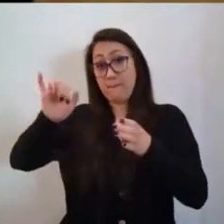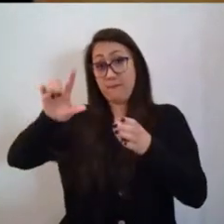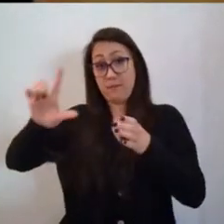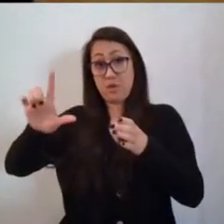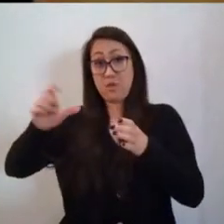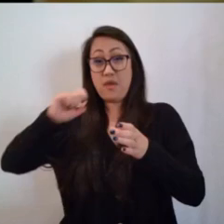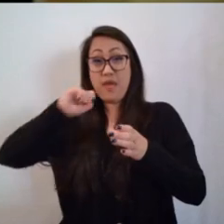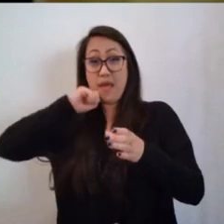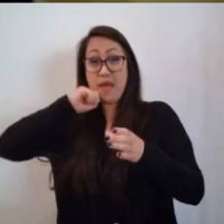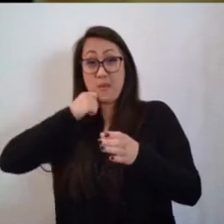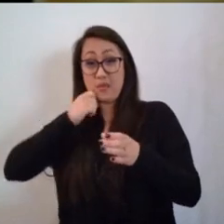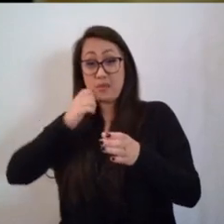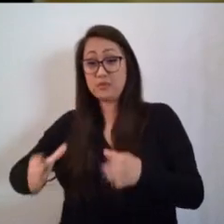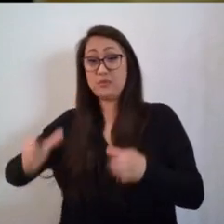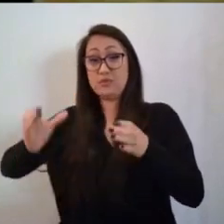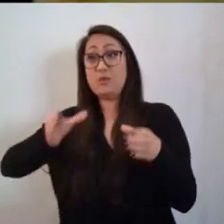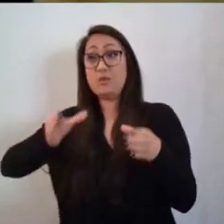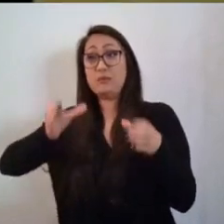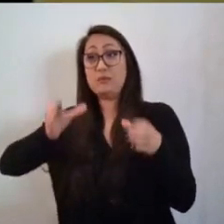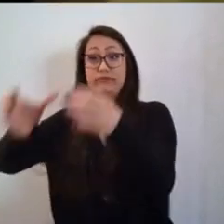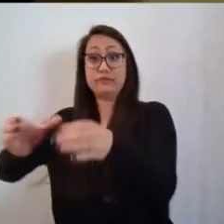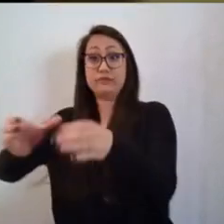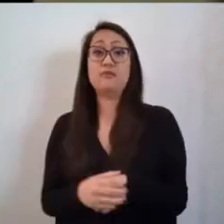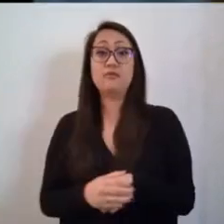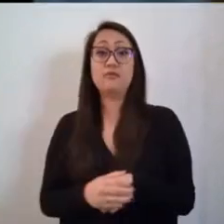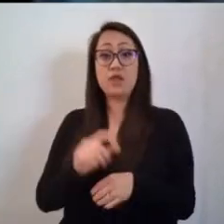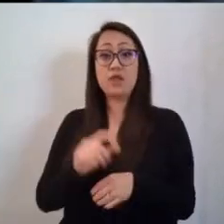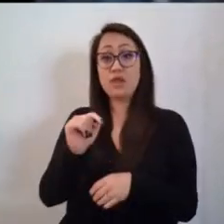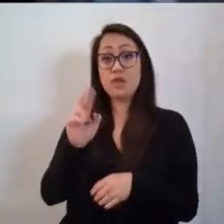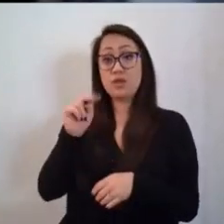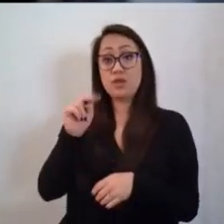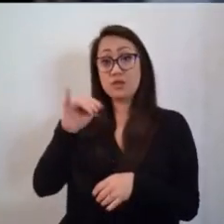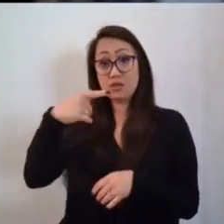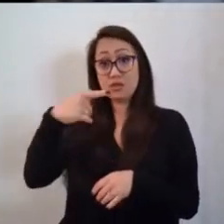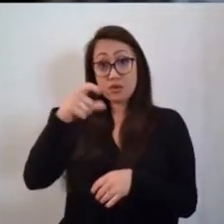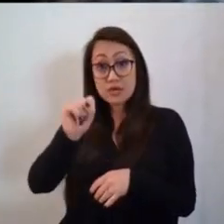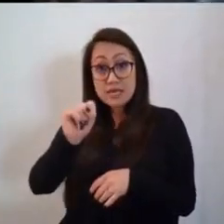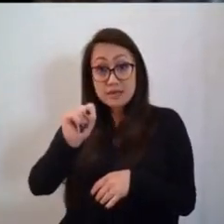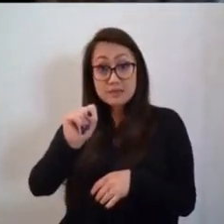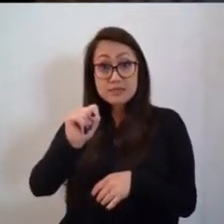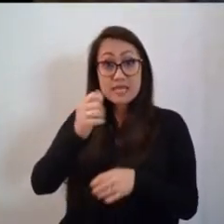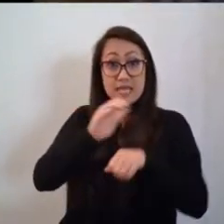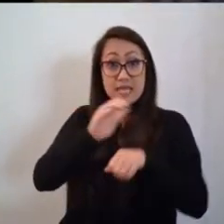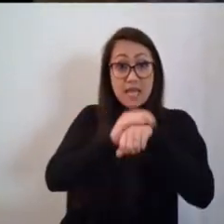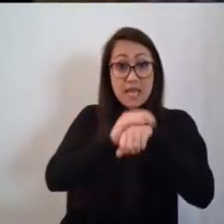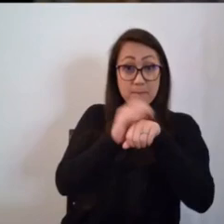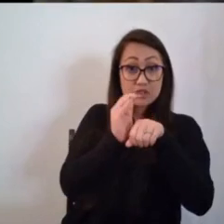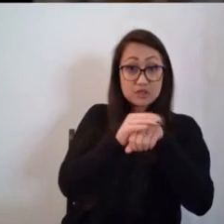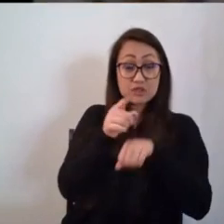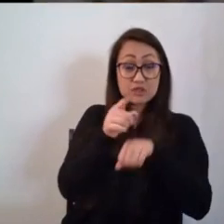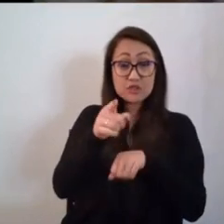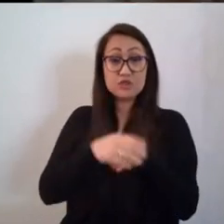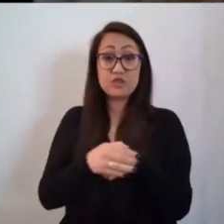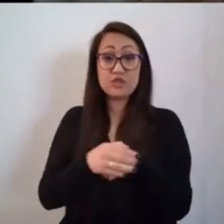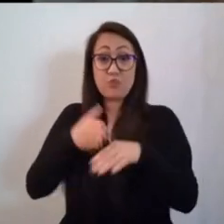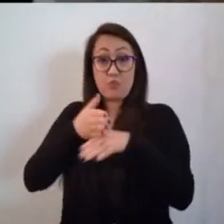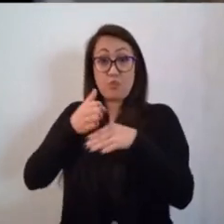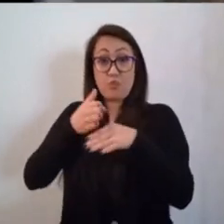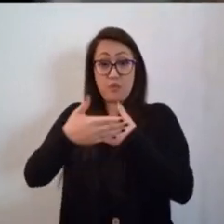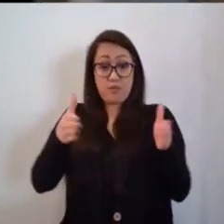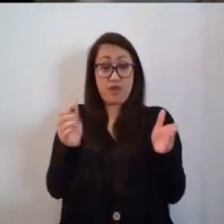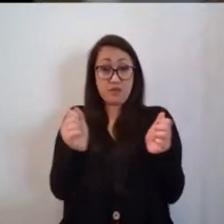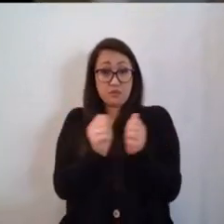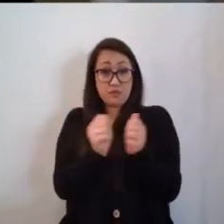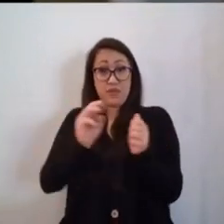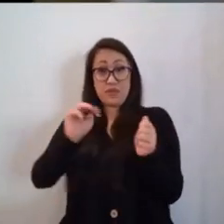honeycombs, turnips and cabbages, a wooden box of maple sugar from the maples they